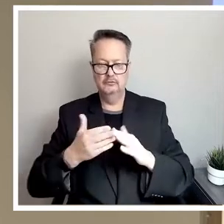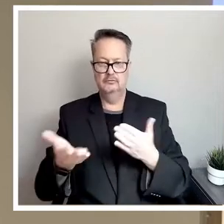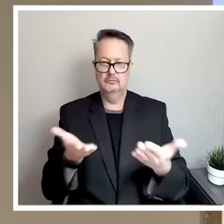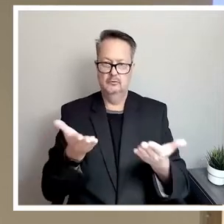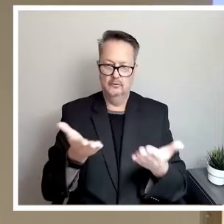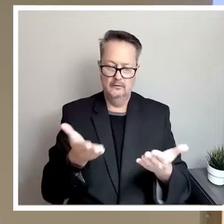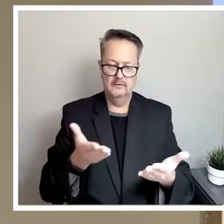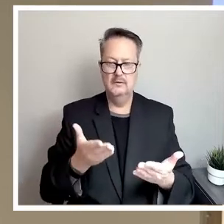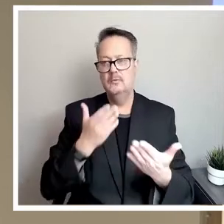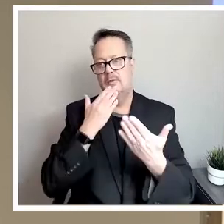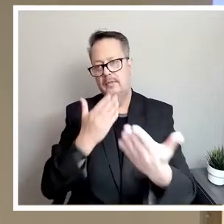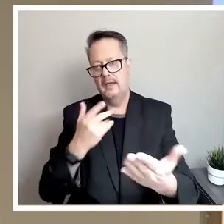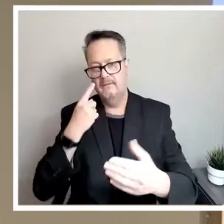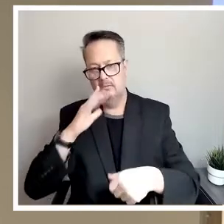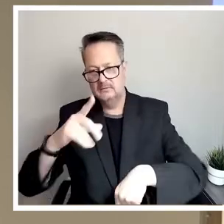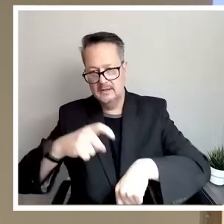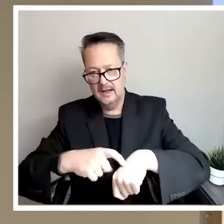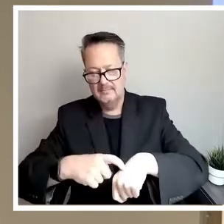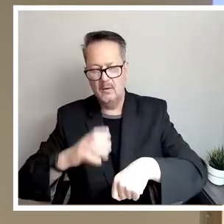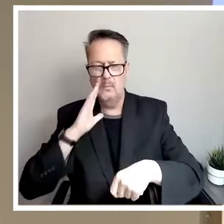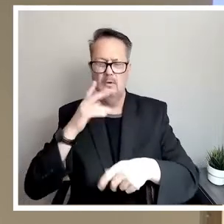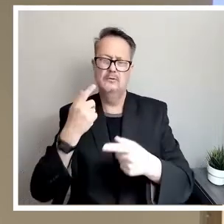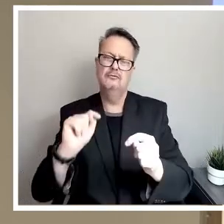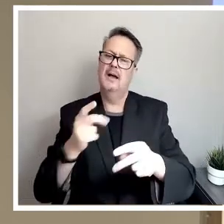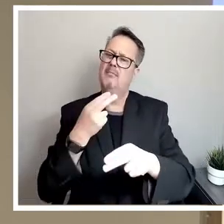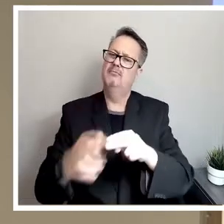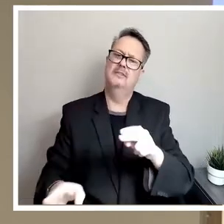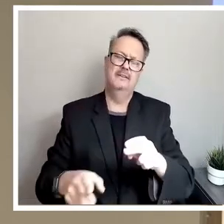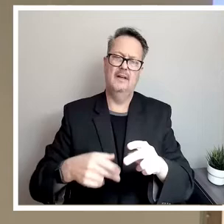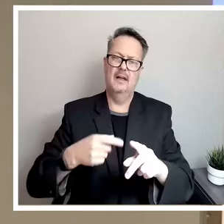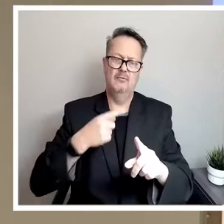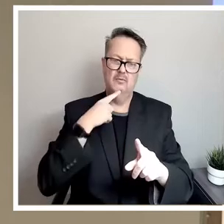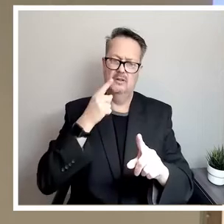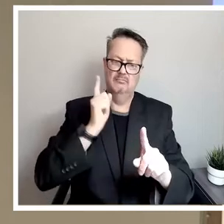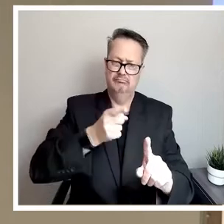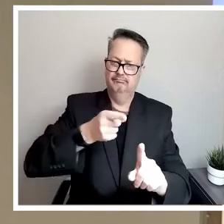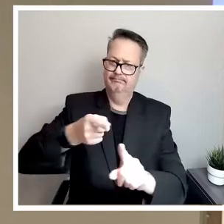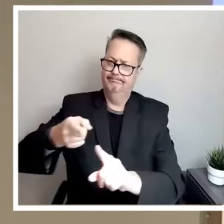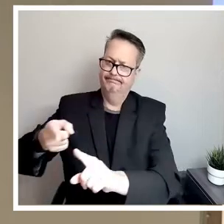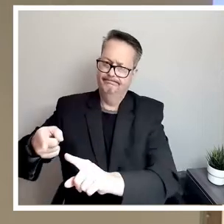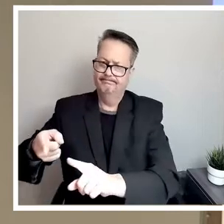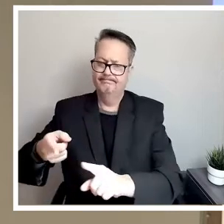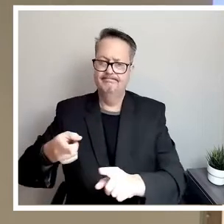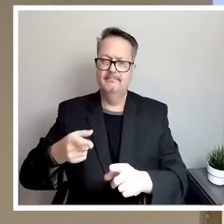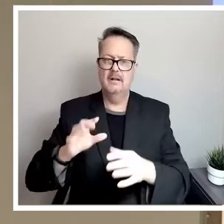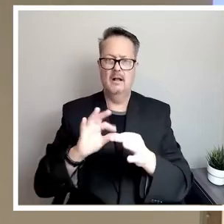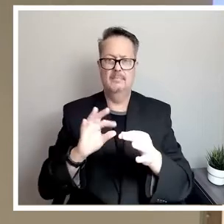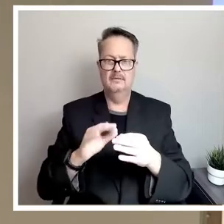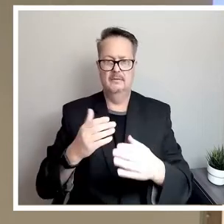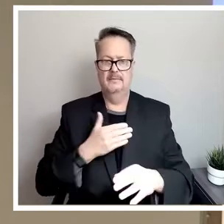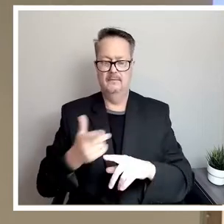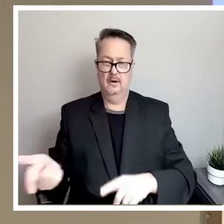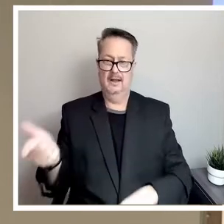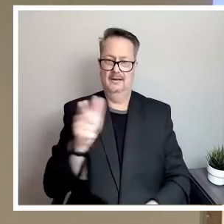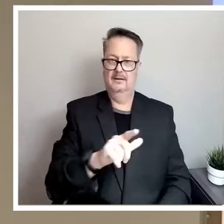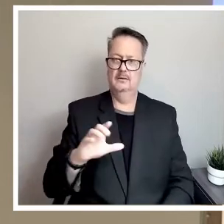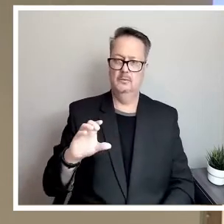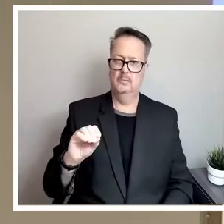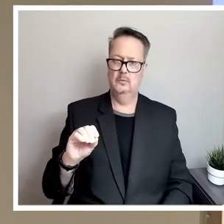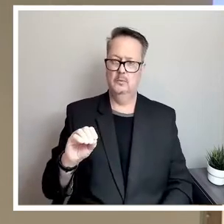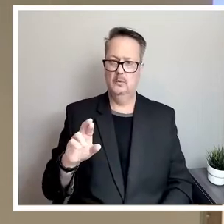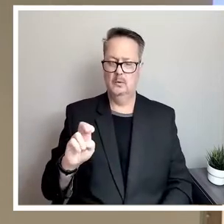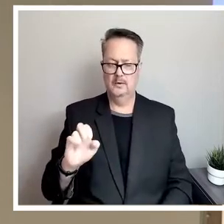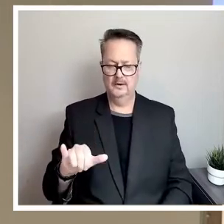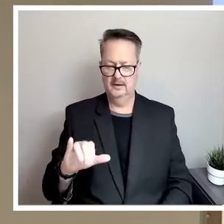your time tonight. We will try to be brief and get right to the comments. Before I turn it over to Corey Kaczynski, who's our Chief